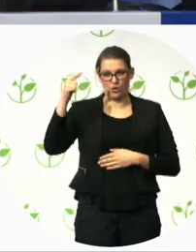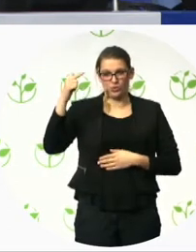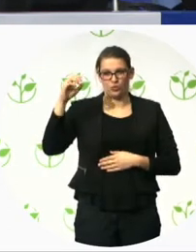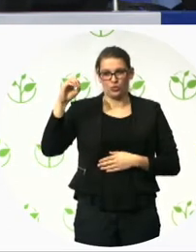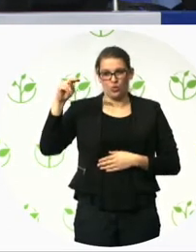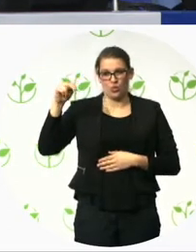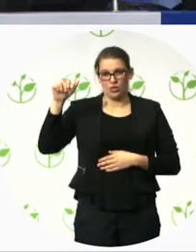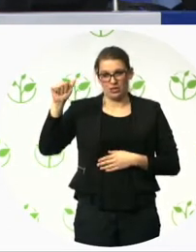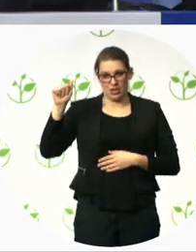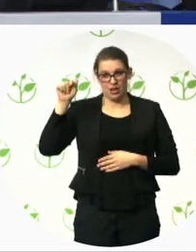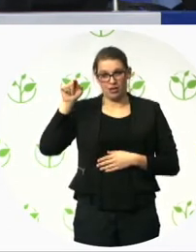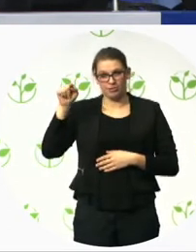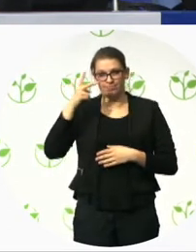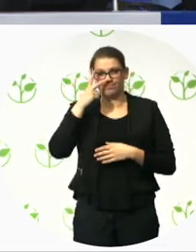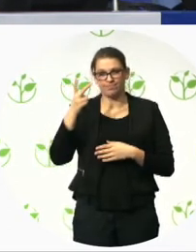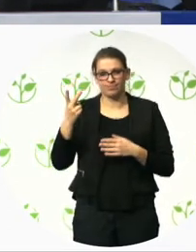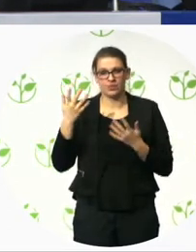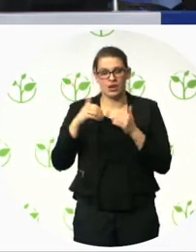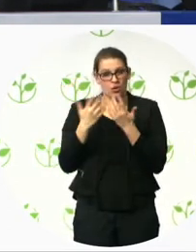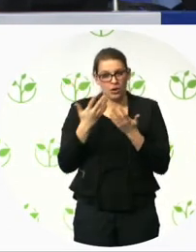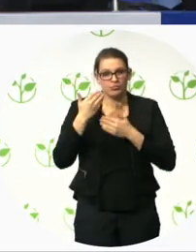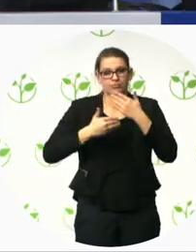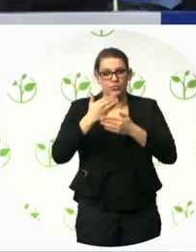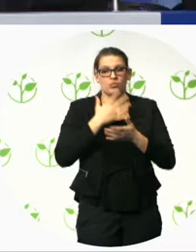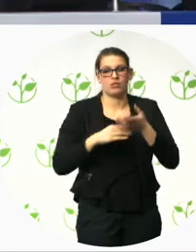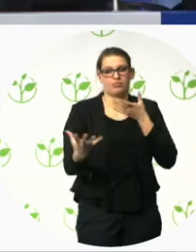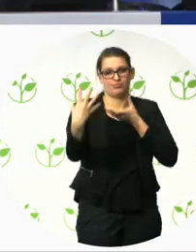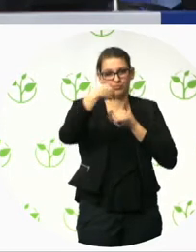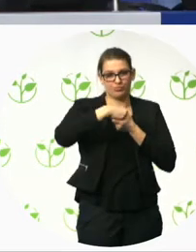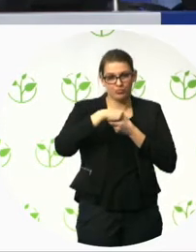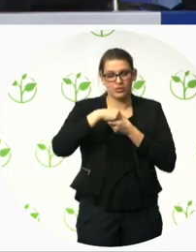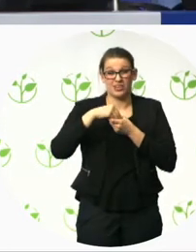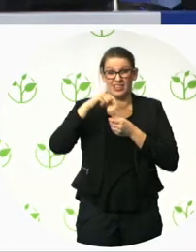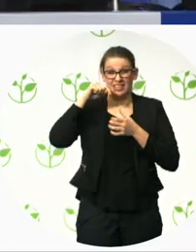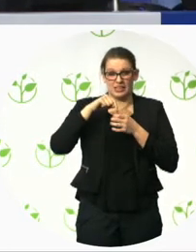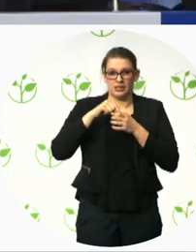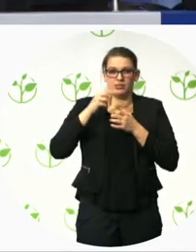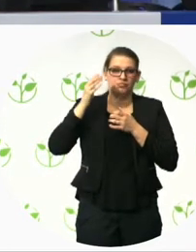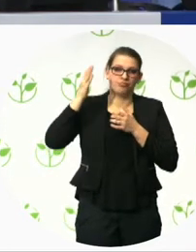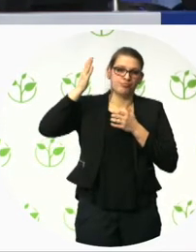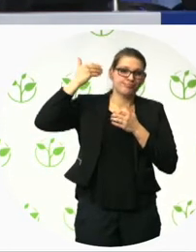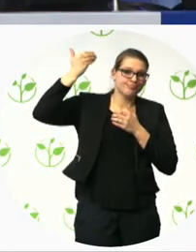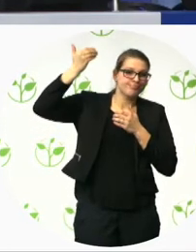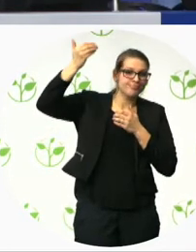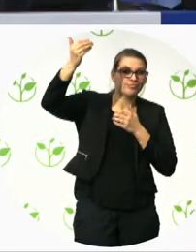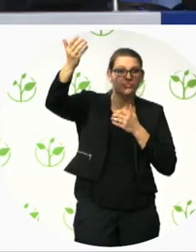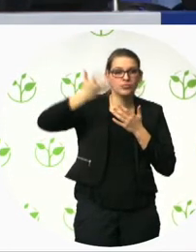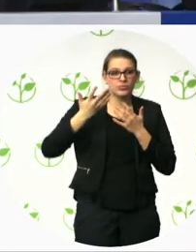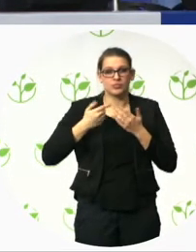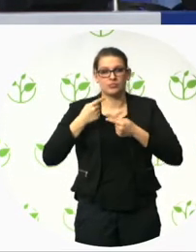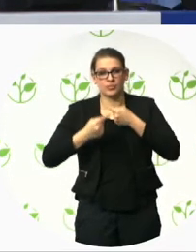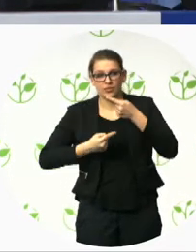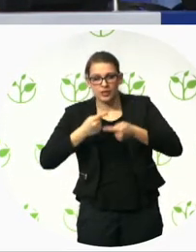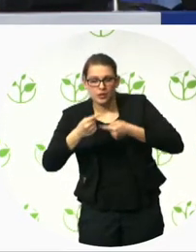process of Mütter-Altona and all further, uh, urban development planning. And also the Hamburg government, uh,